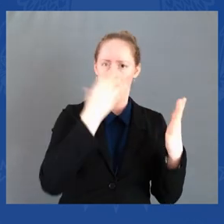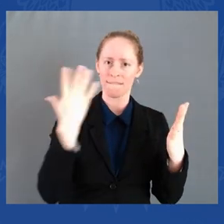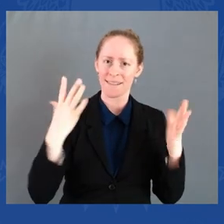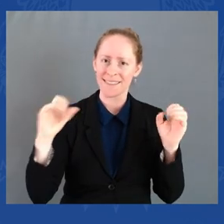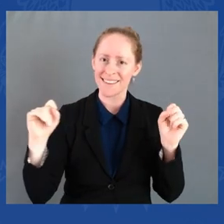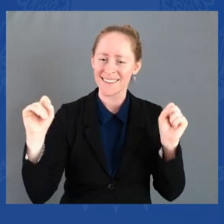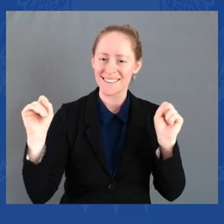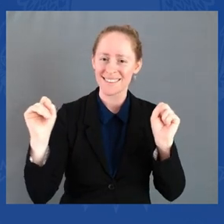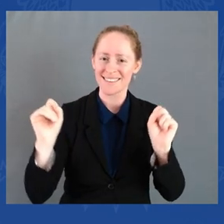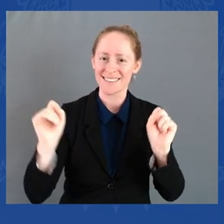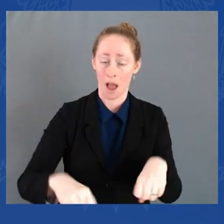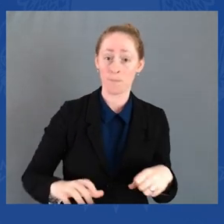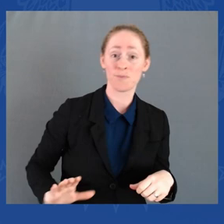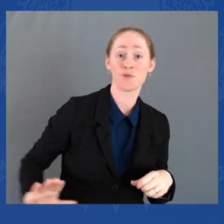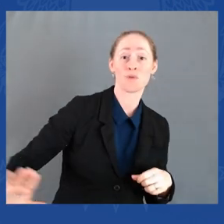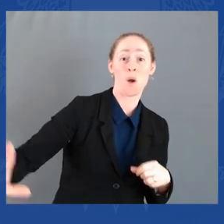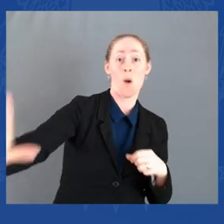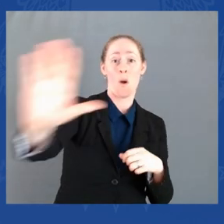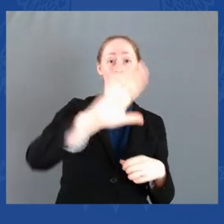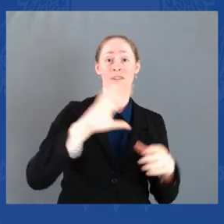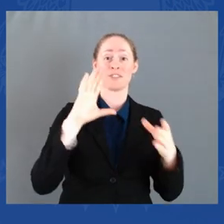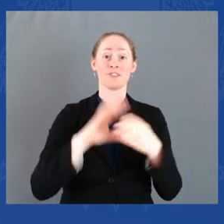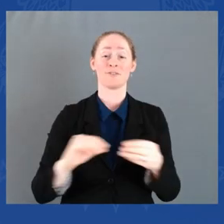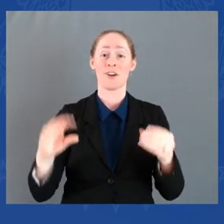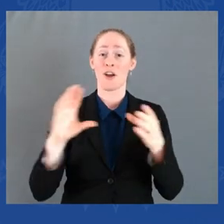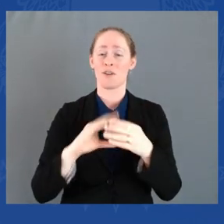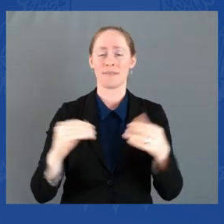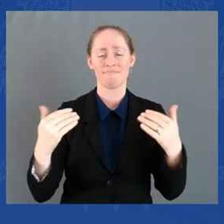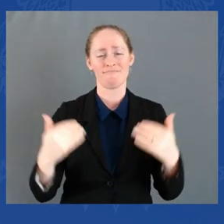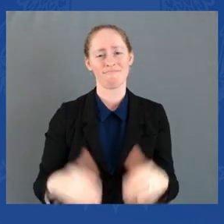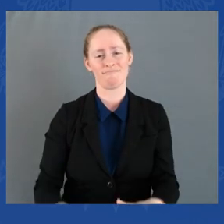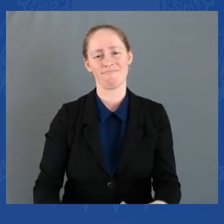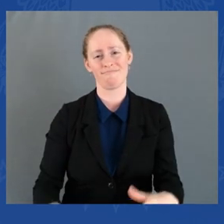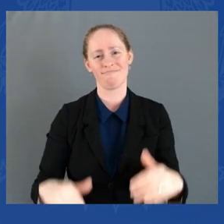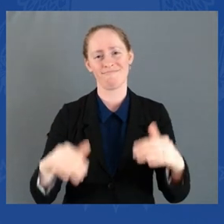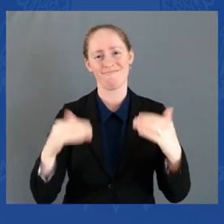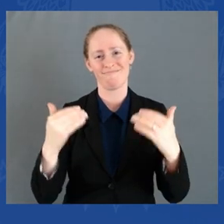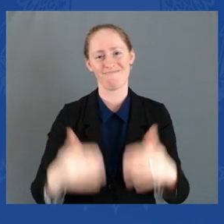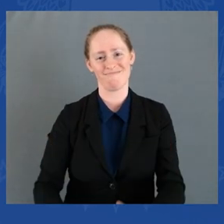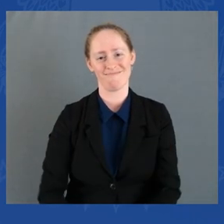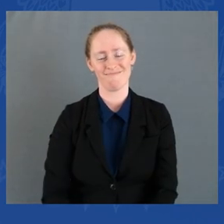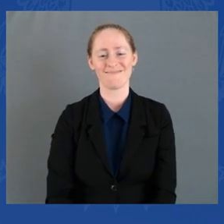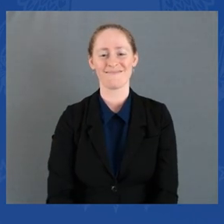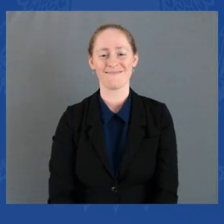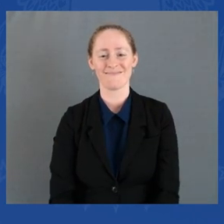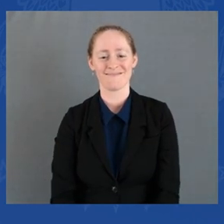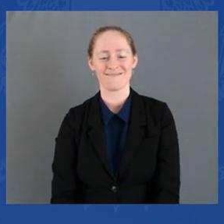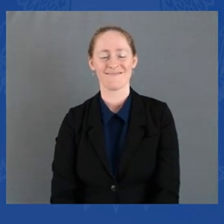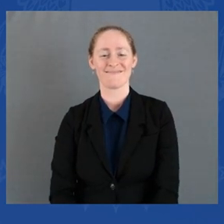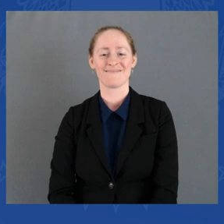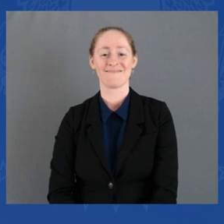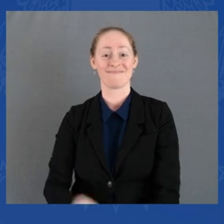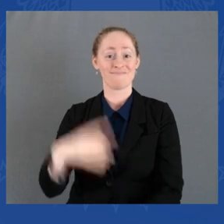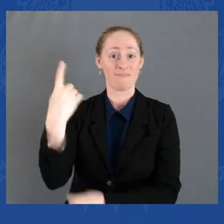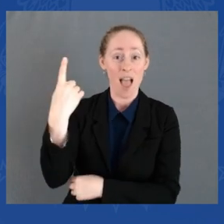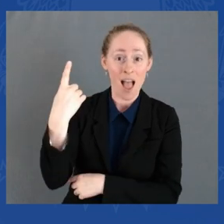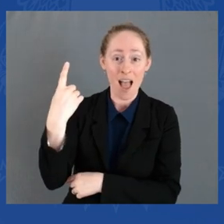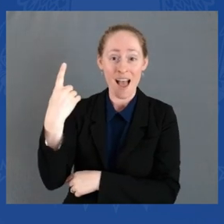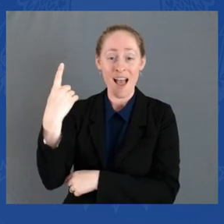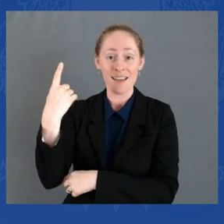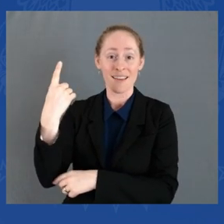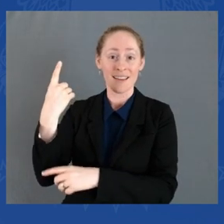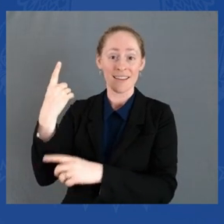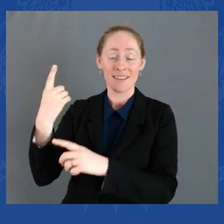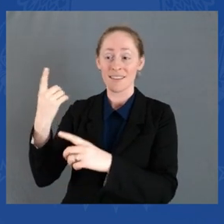there isn't just one. Not one country of origin or path to America. Not one